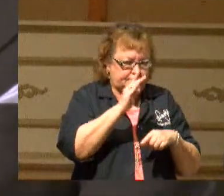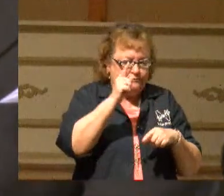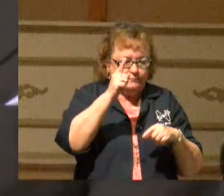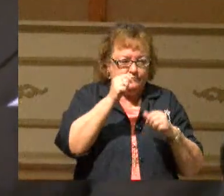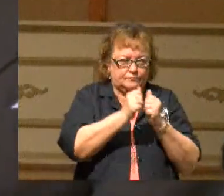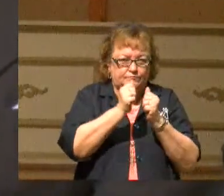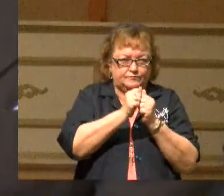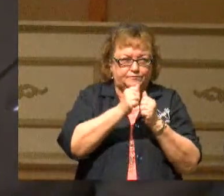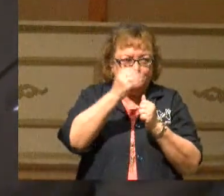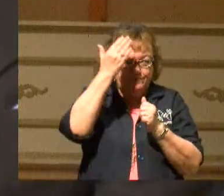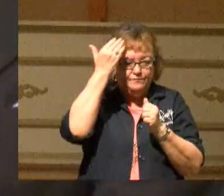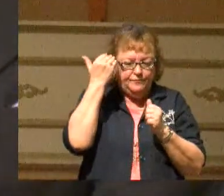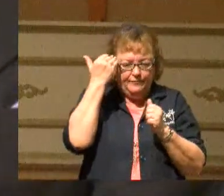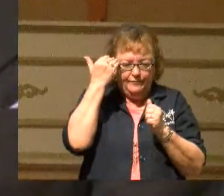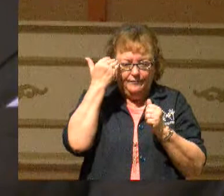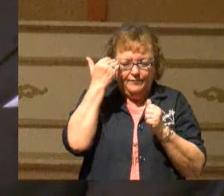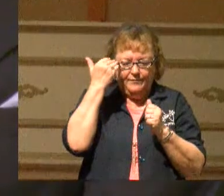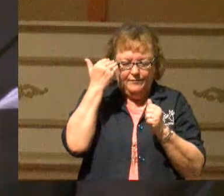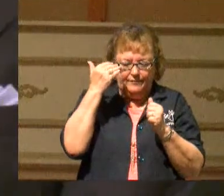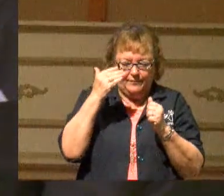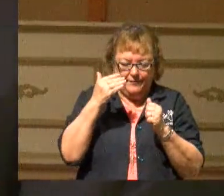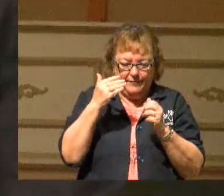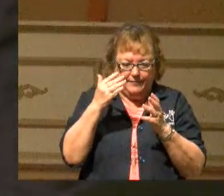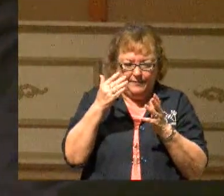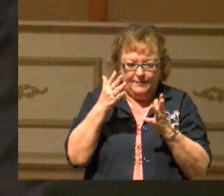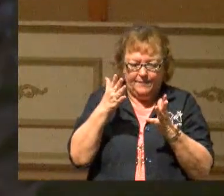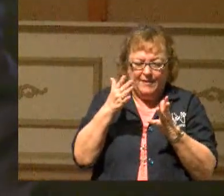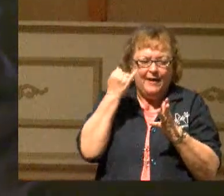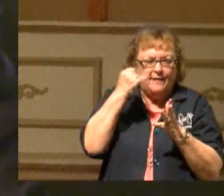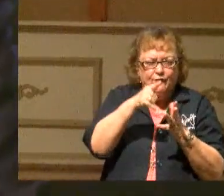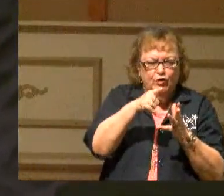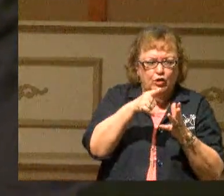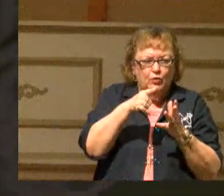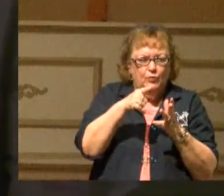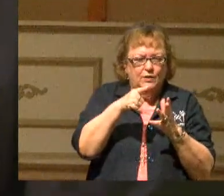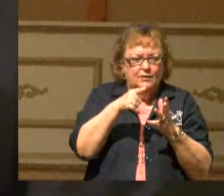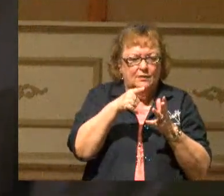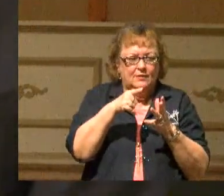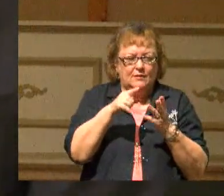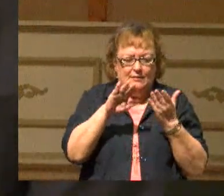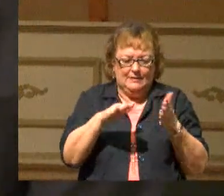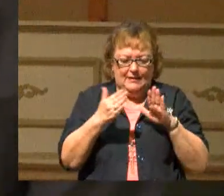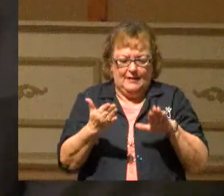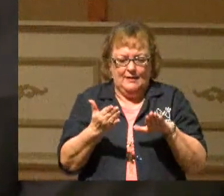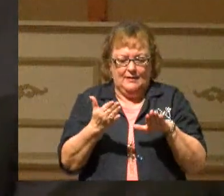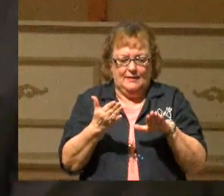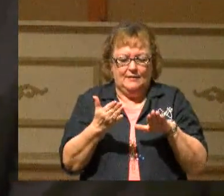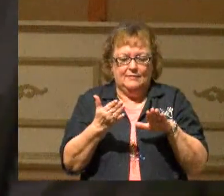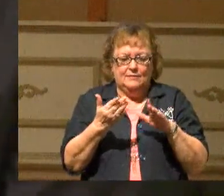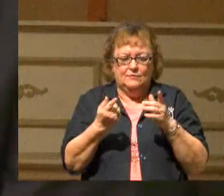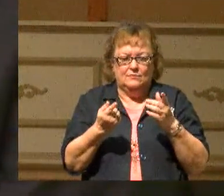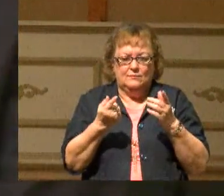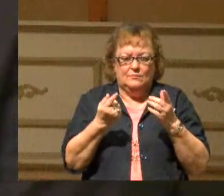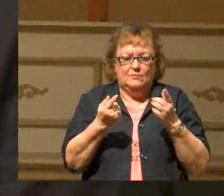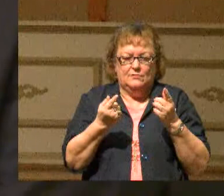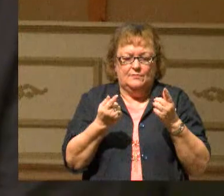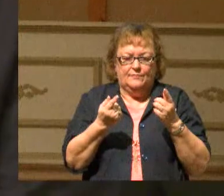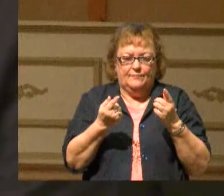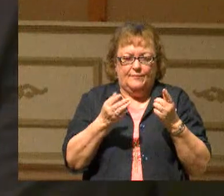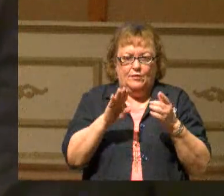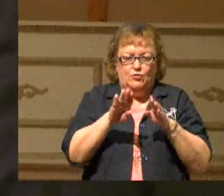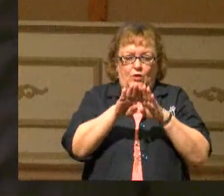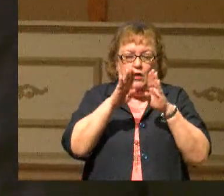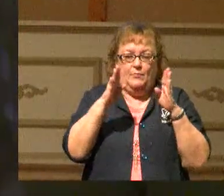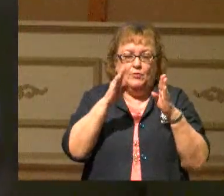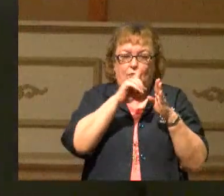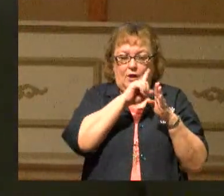bowed and our eyes closed, if you were to close your eyes in death for the last time, and you were to open